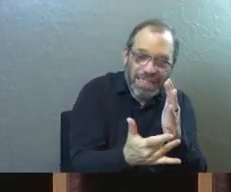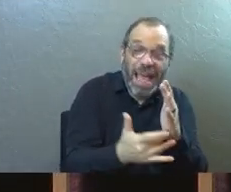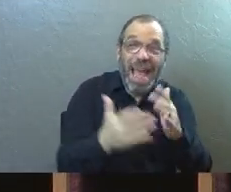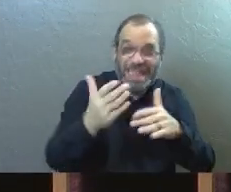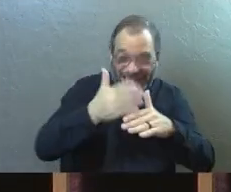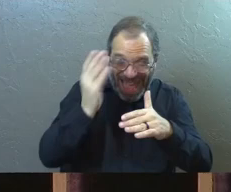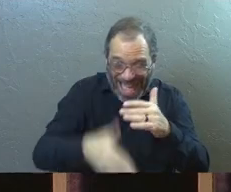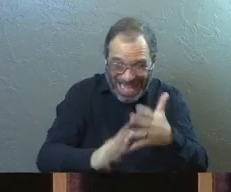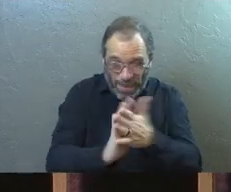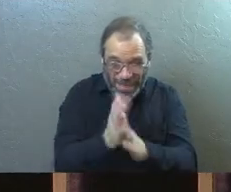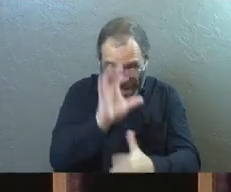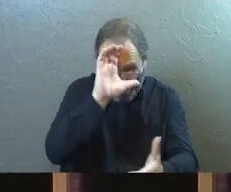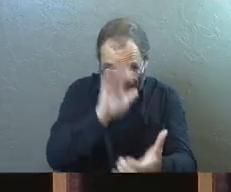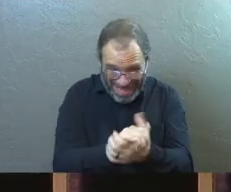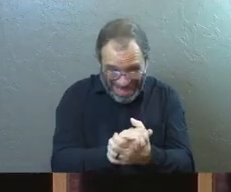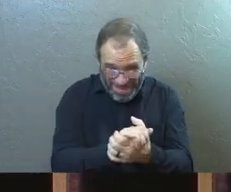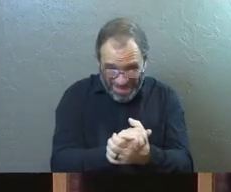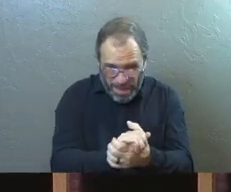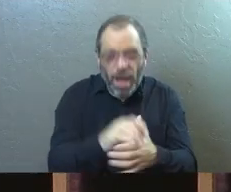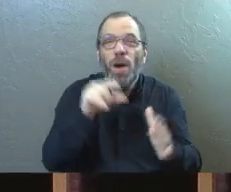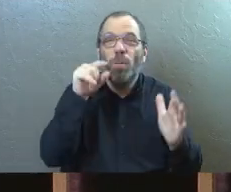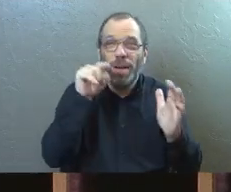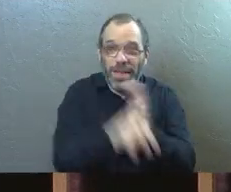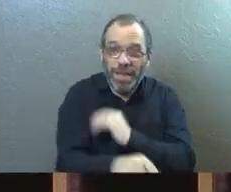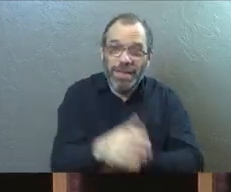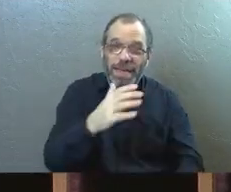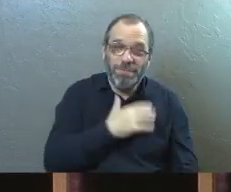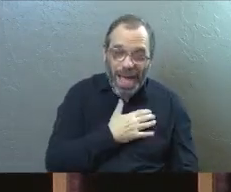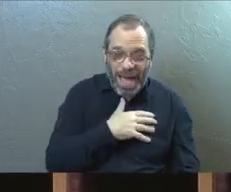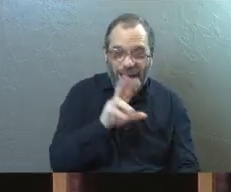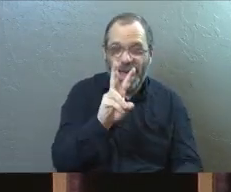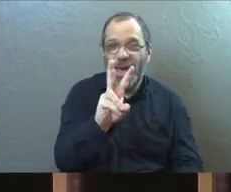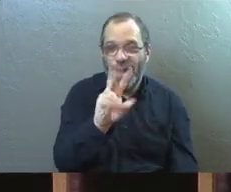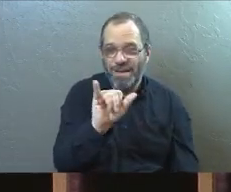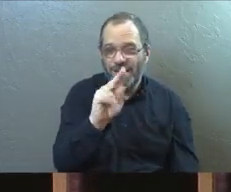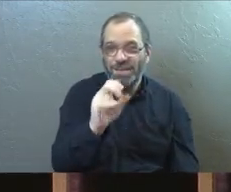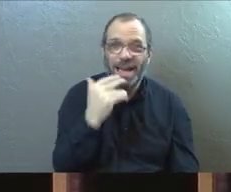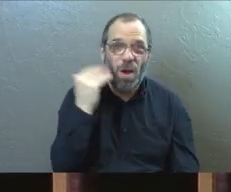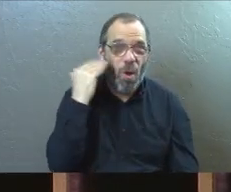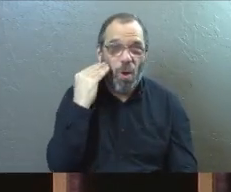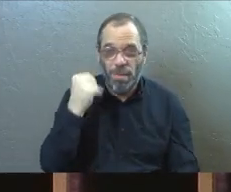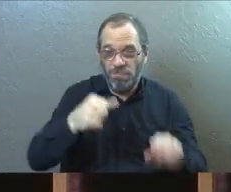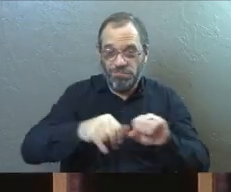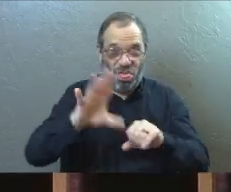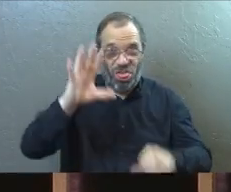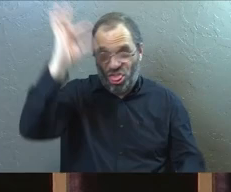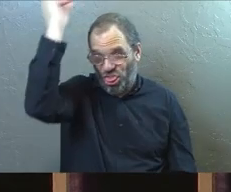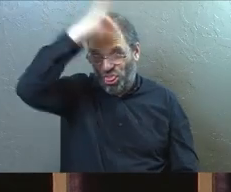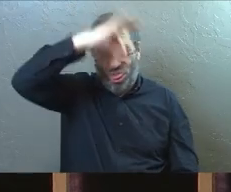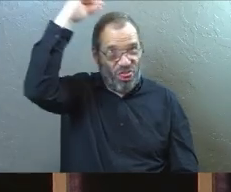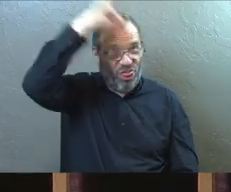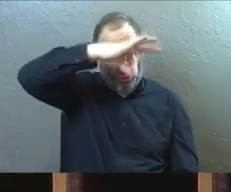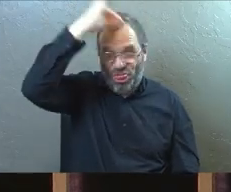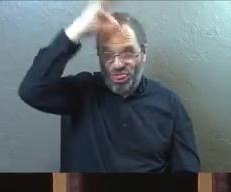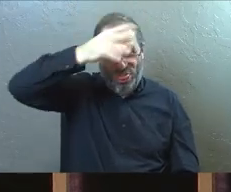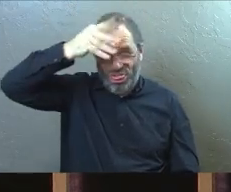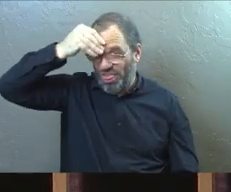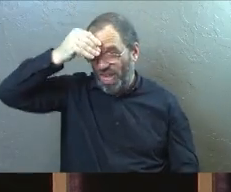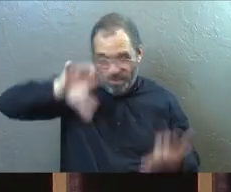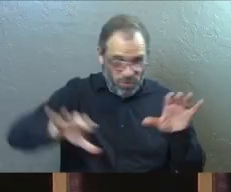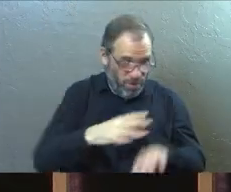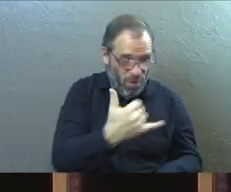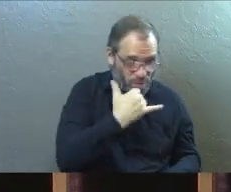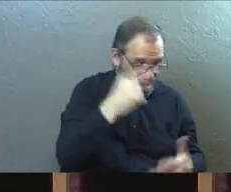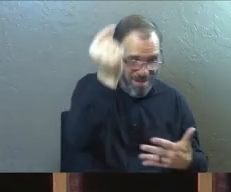got to the end, I became convinced that we're killing our vine at home, basically. We don't know what we're doing at all. We're doing all the wrong